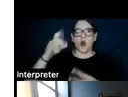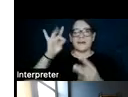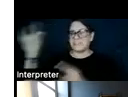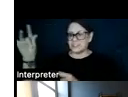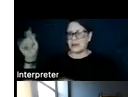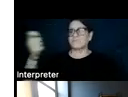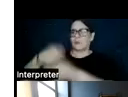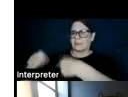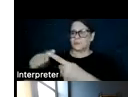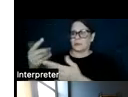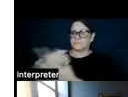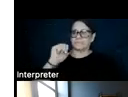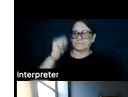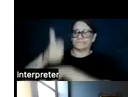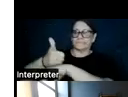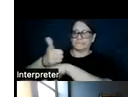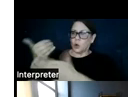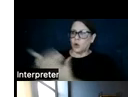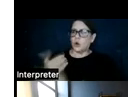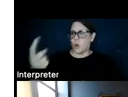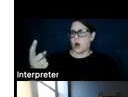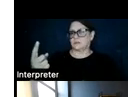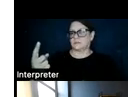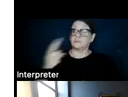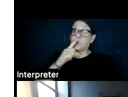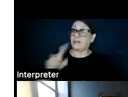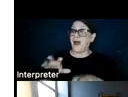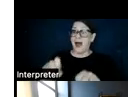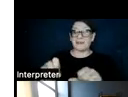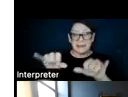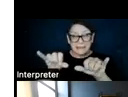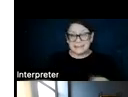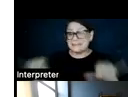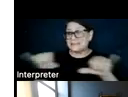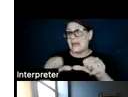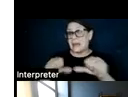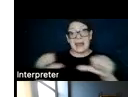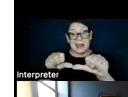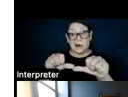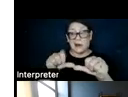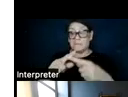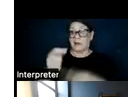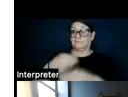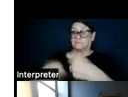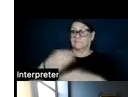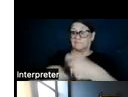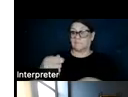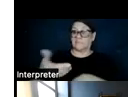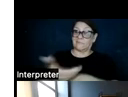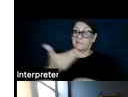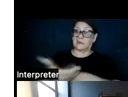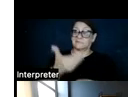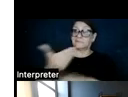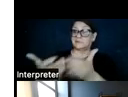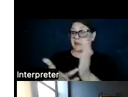replacing them with new ones. So basically occupying the same area of land, but now increasing